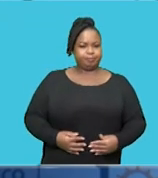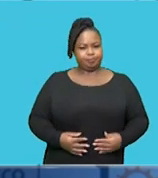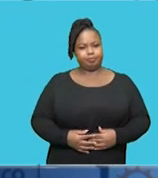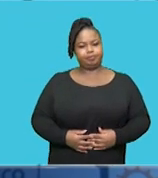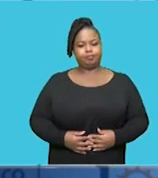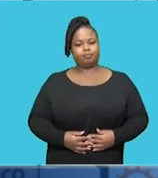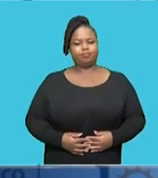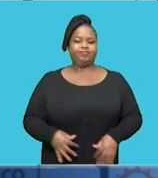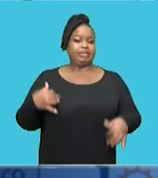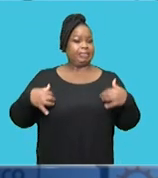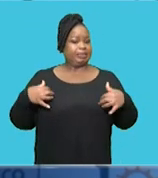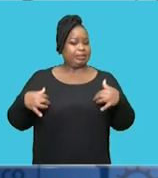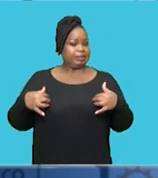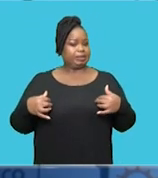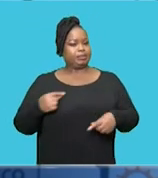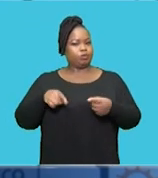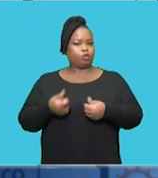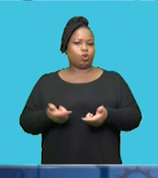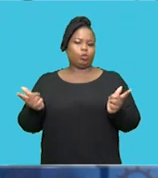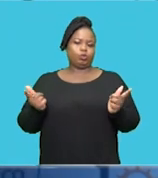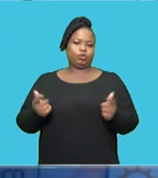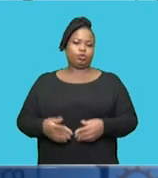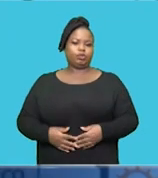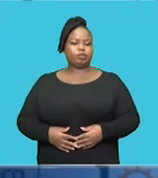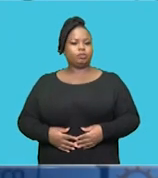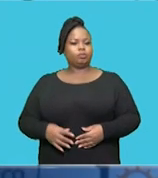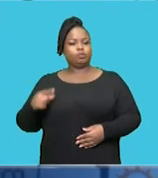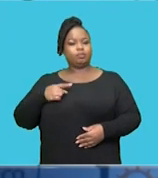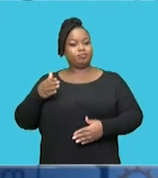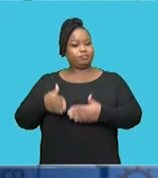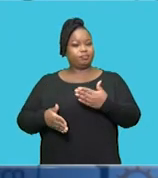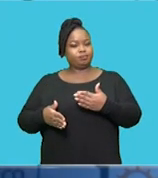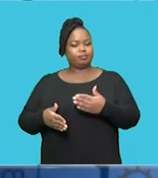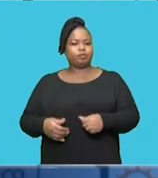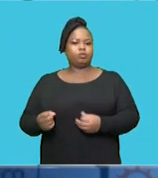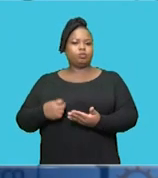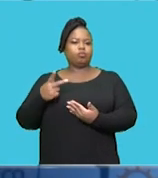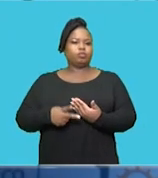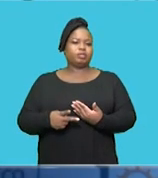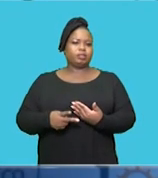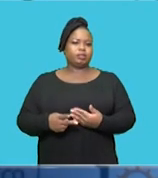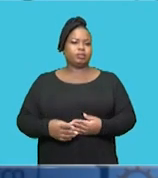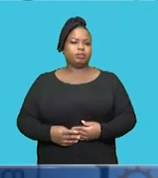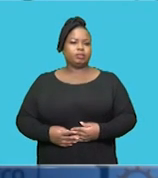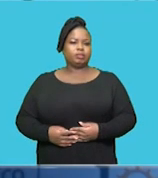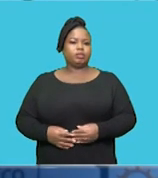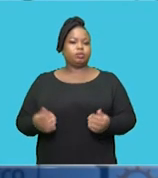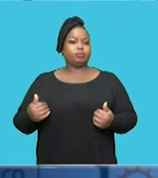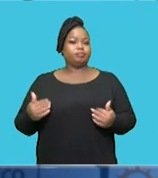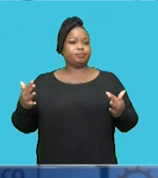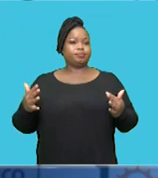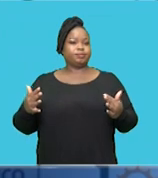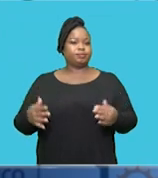So we are excited about the launch, it marks the end of the project itself And the beginning